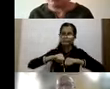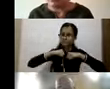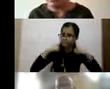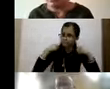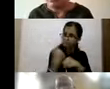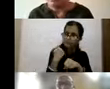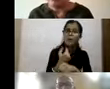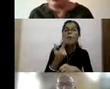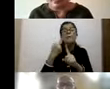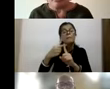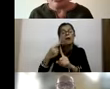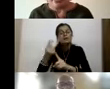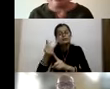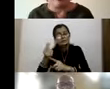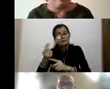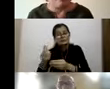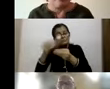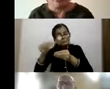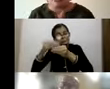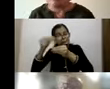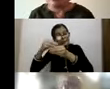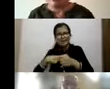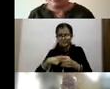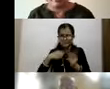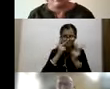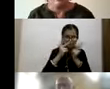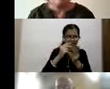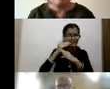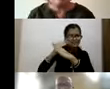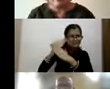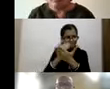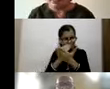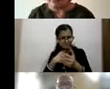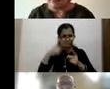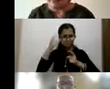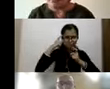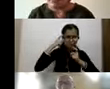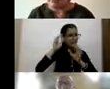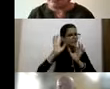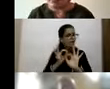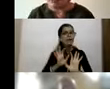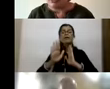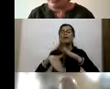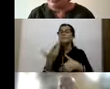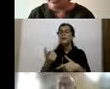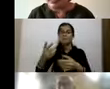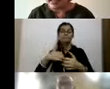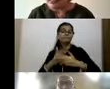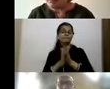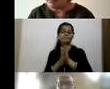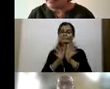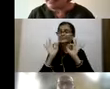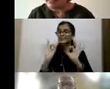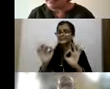economic potential, whereas I was looking at it with a different, you know, with a conservation mindset. But then what happened, it's been interesting because as